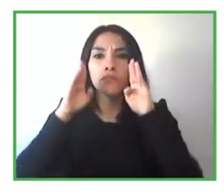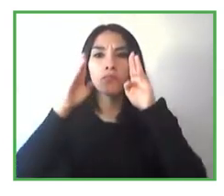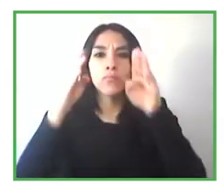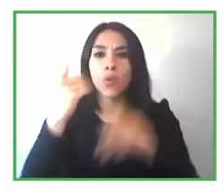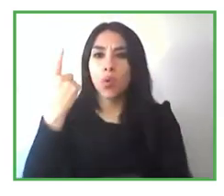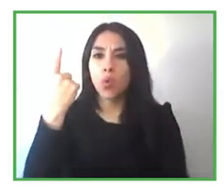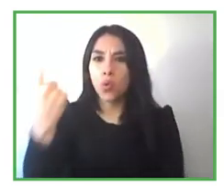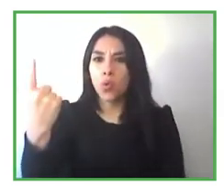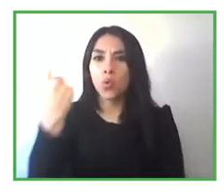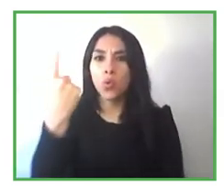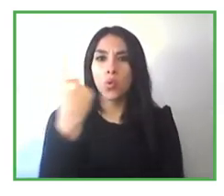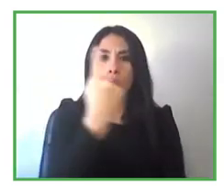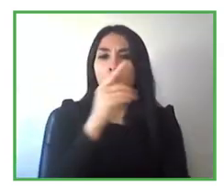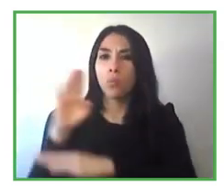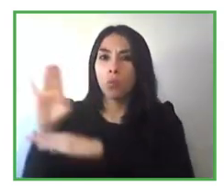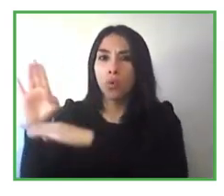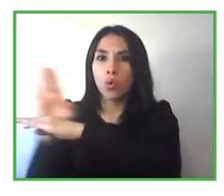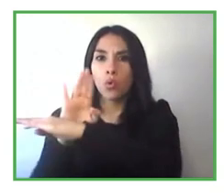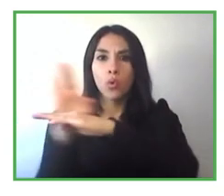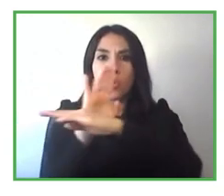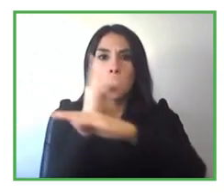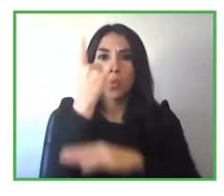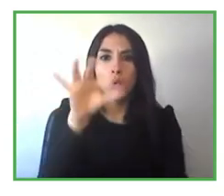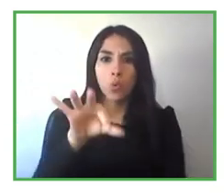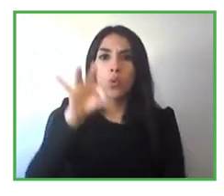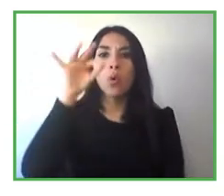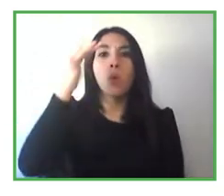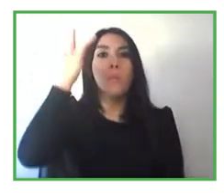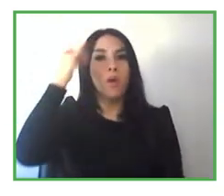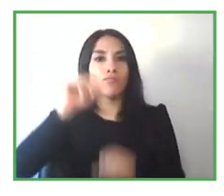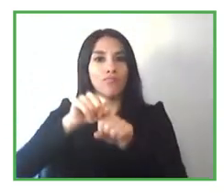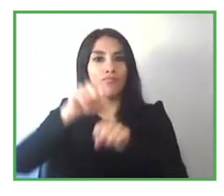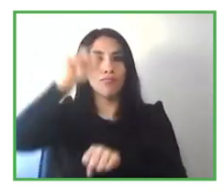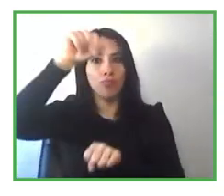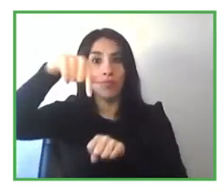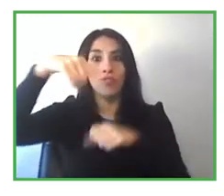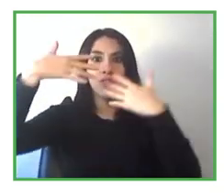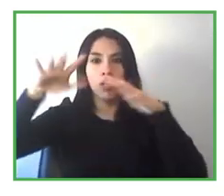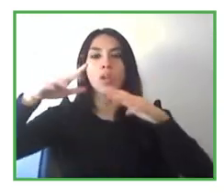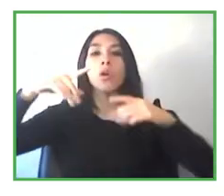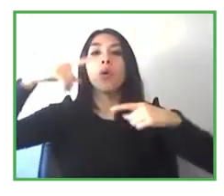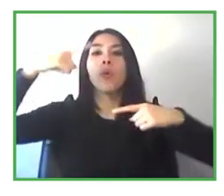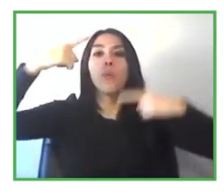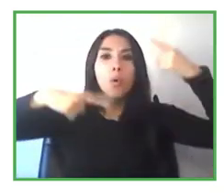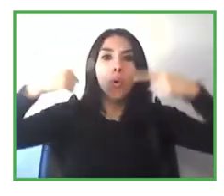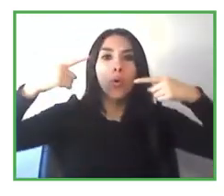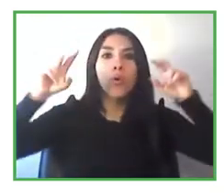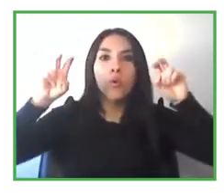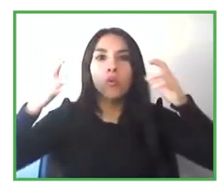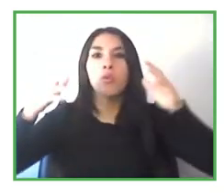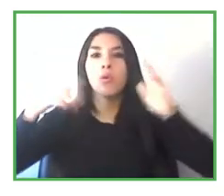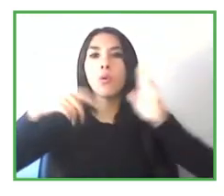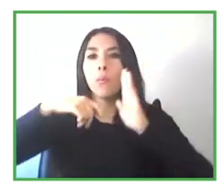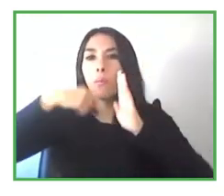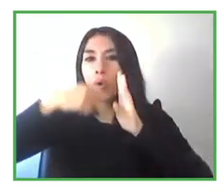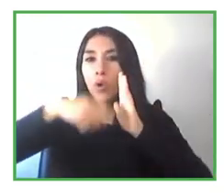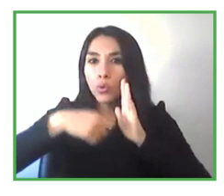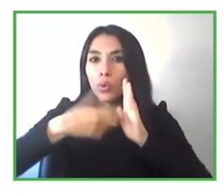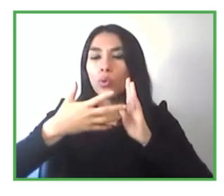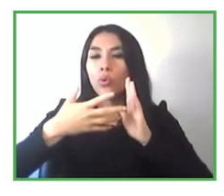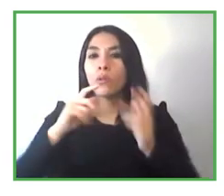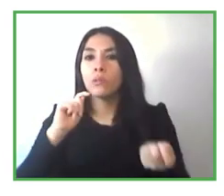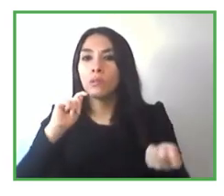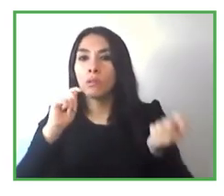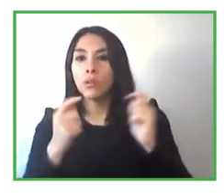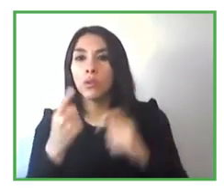procedures for each and for each situation so we do learn from everything good and bad